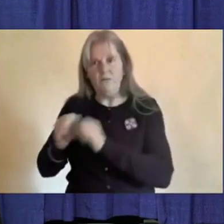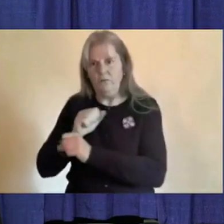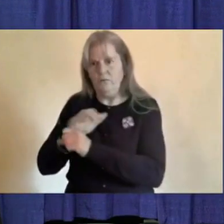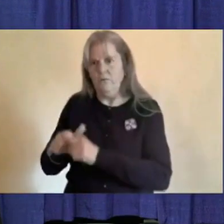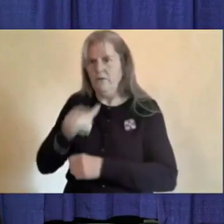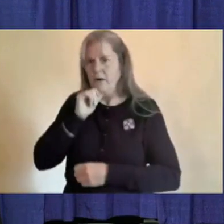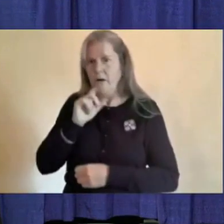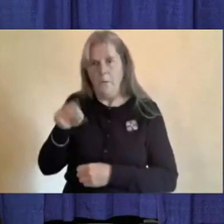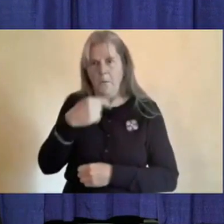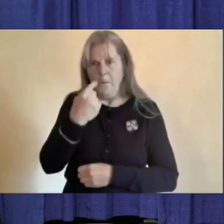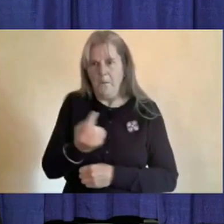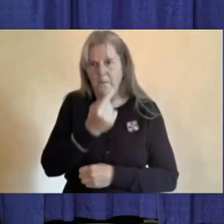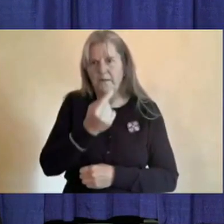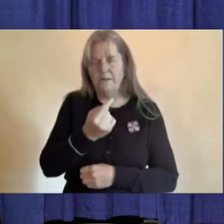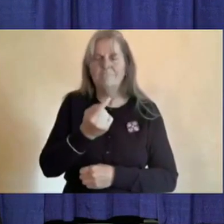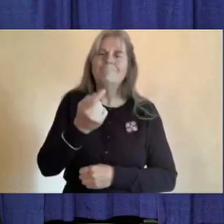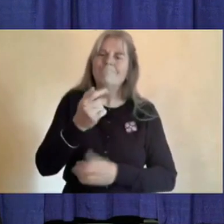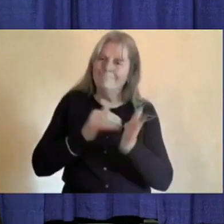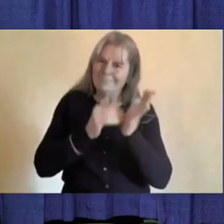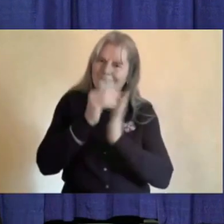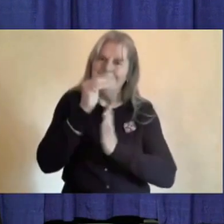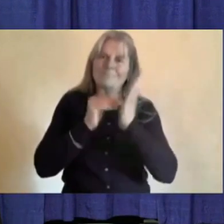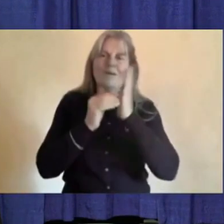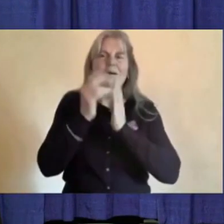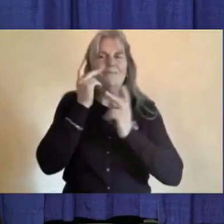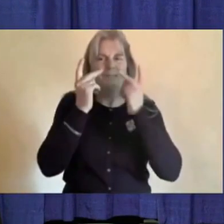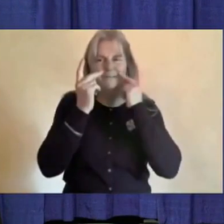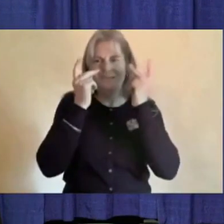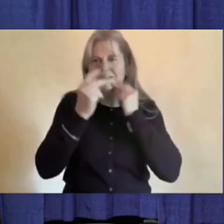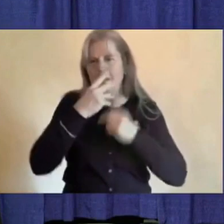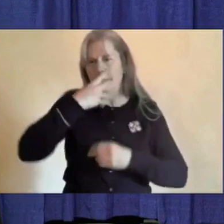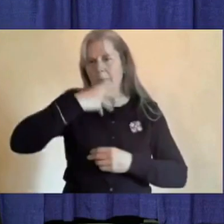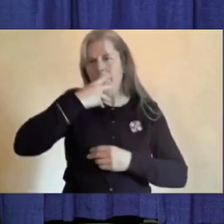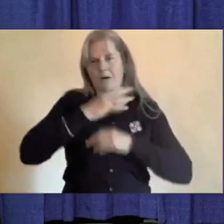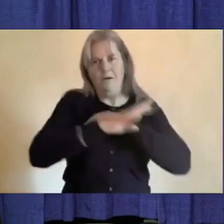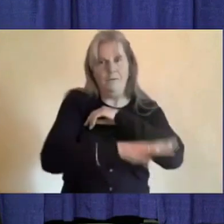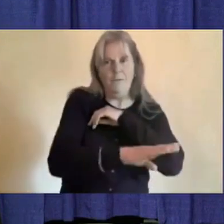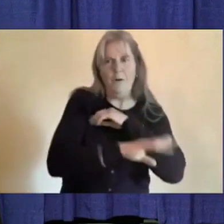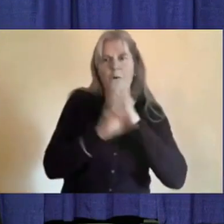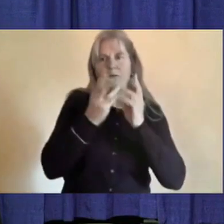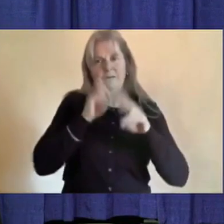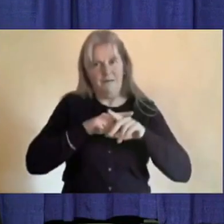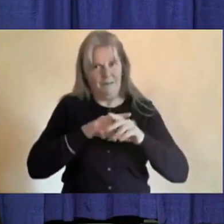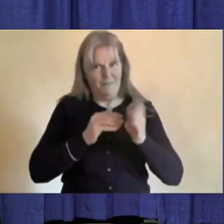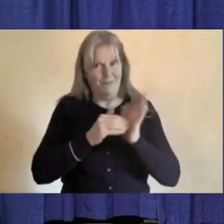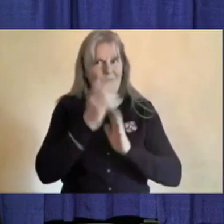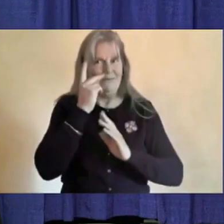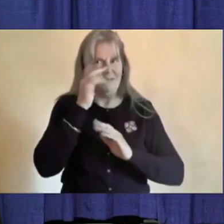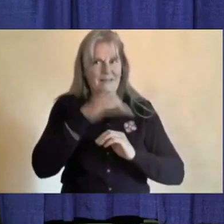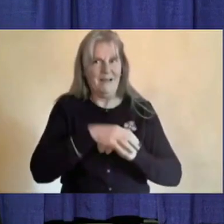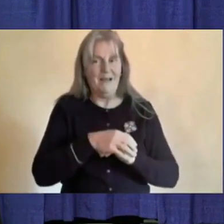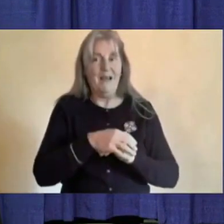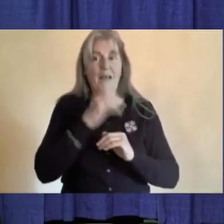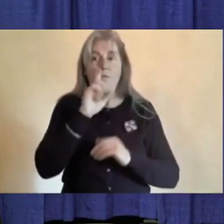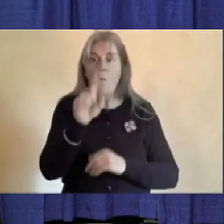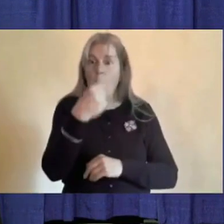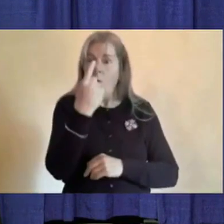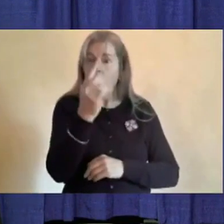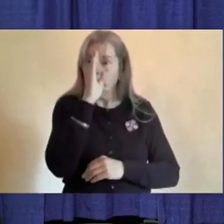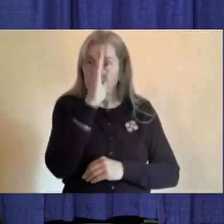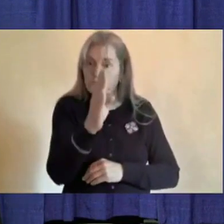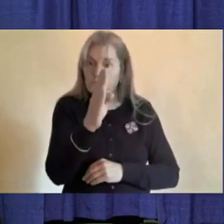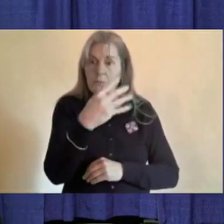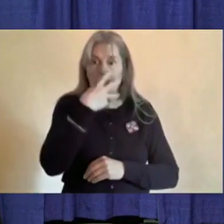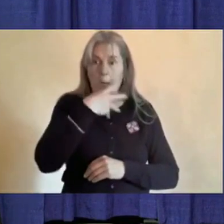common this symptom is throughout the fall and winter months. In the case of just a runny nose that persists